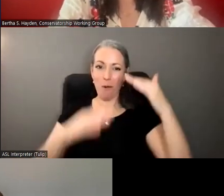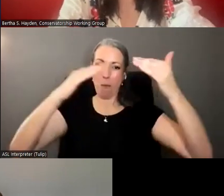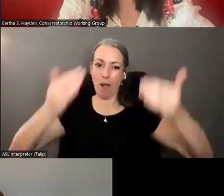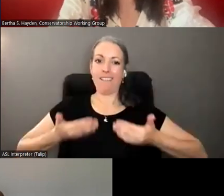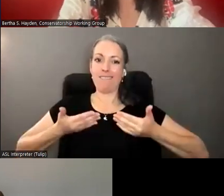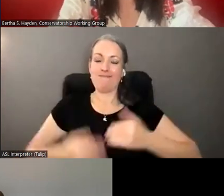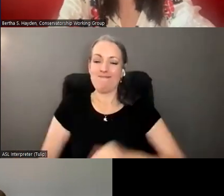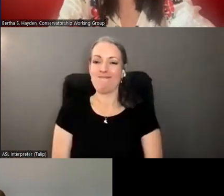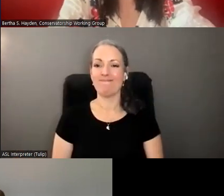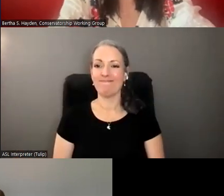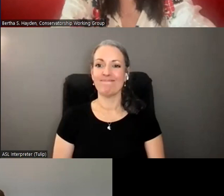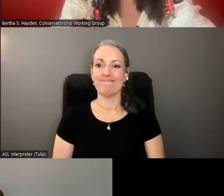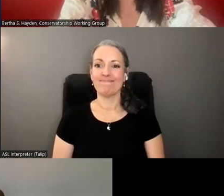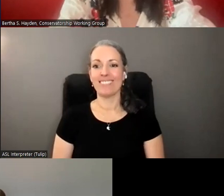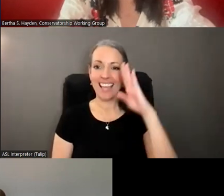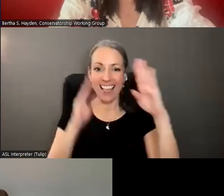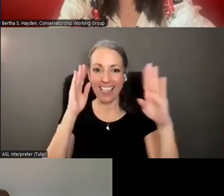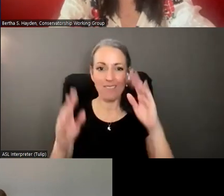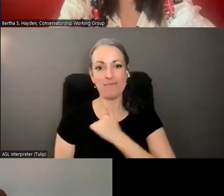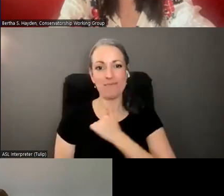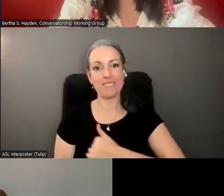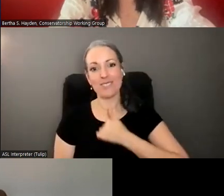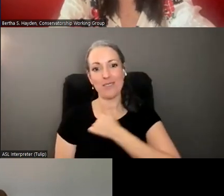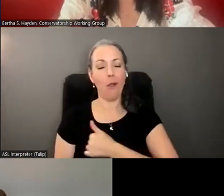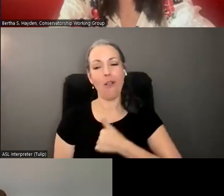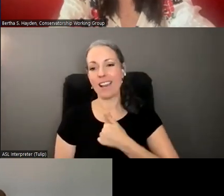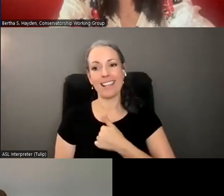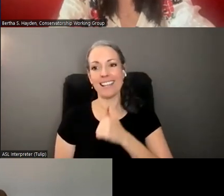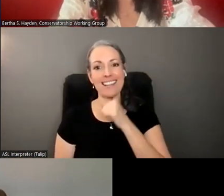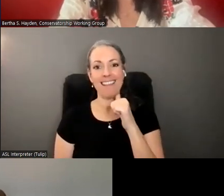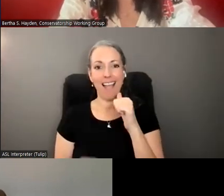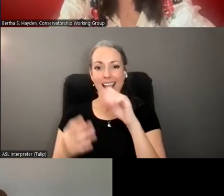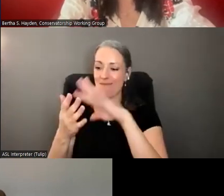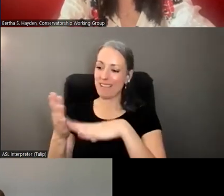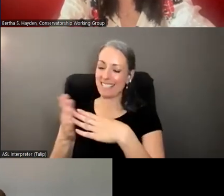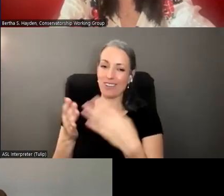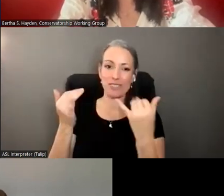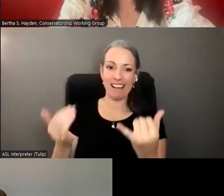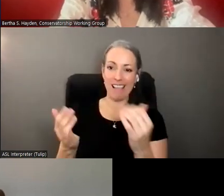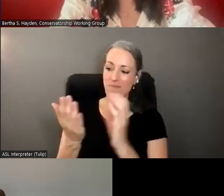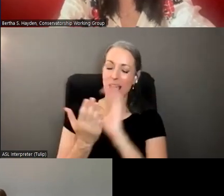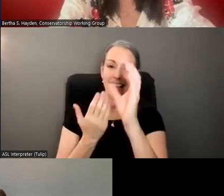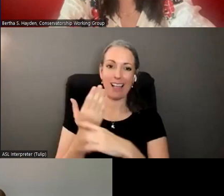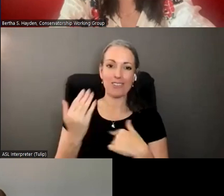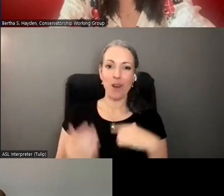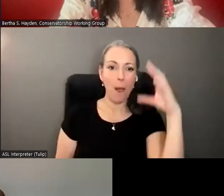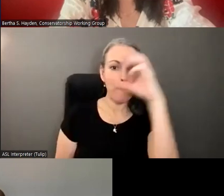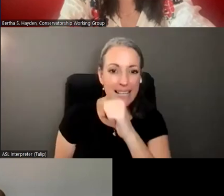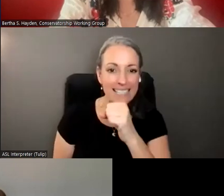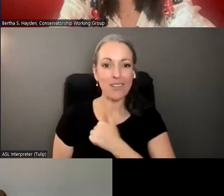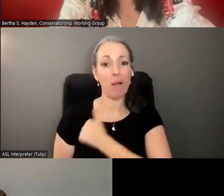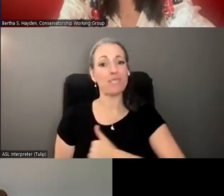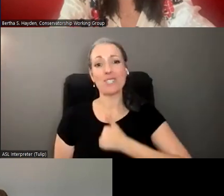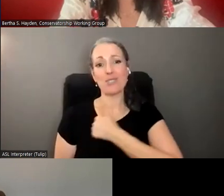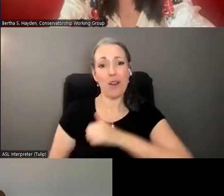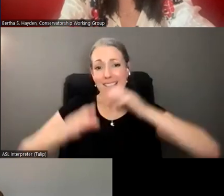Hi, all. I'm so sorry. Somehow this was not on my calendar at all. It was, so I apologize for being very